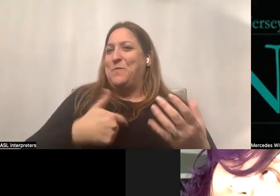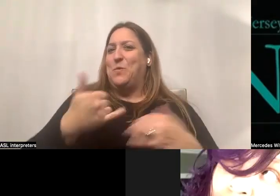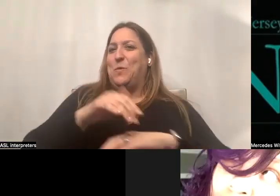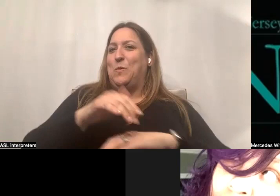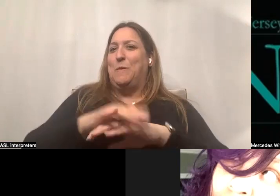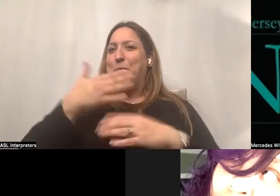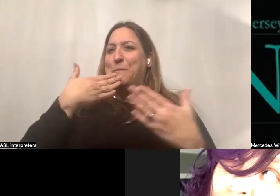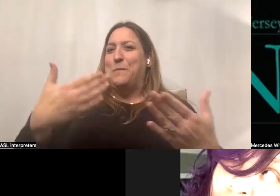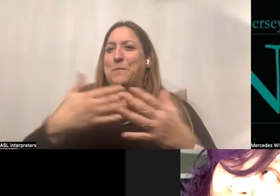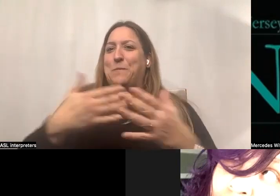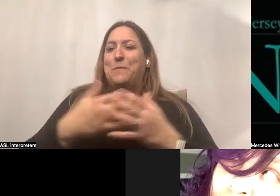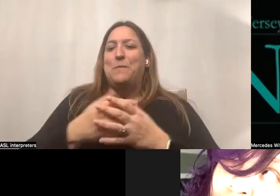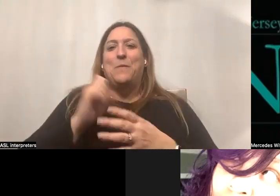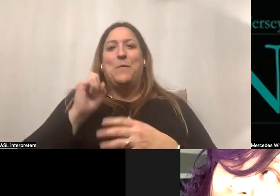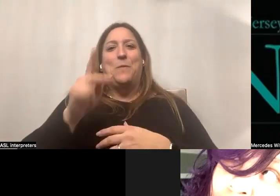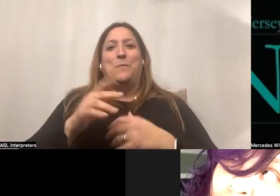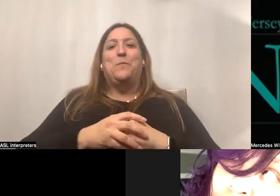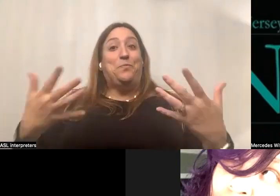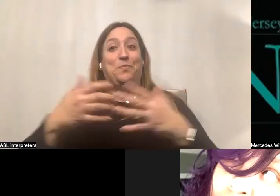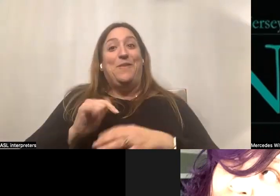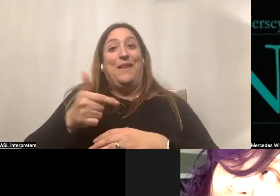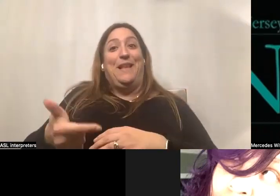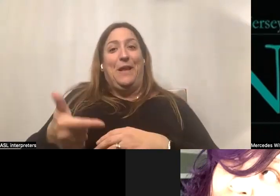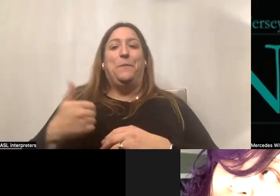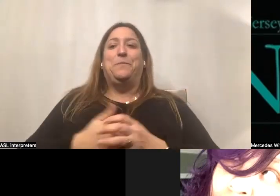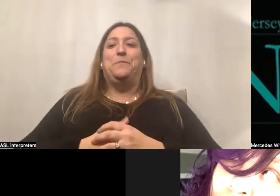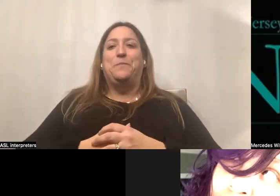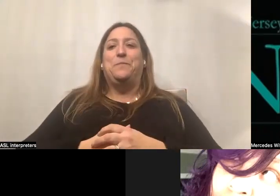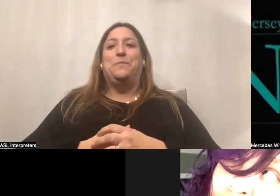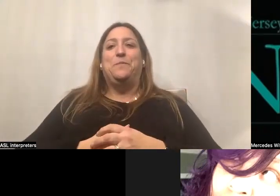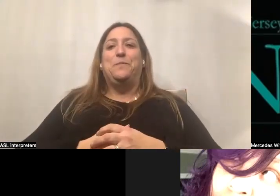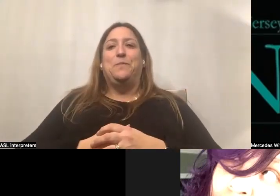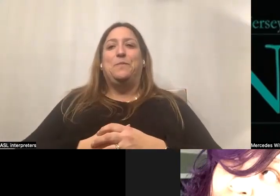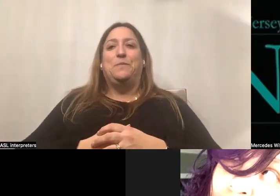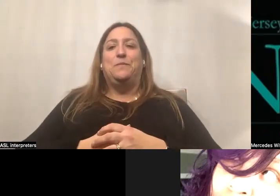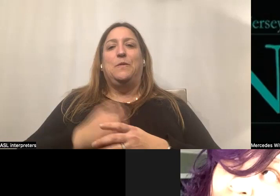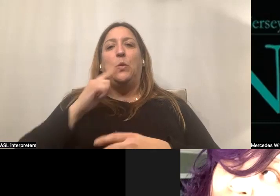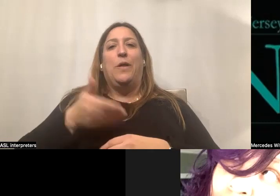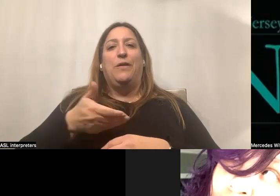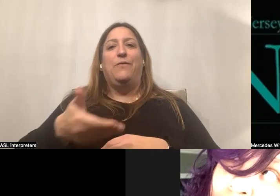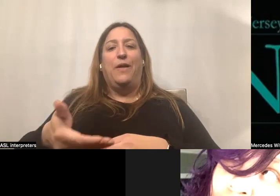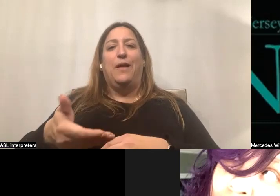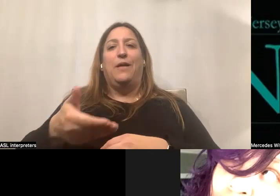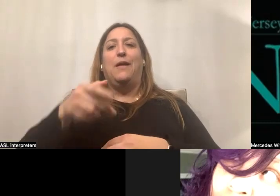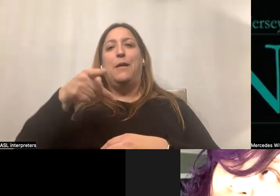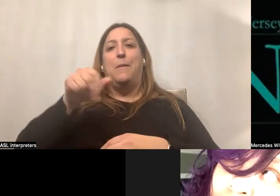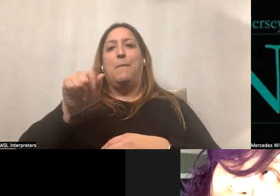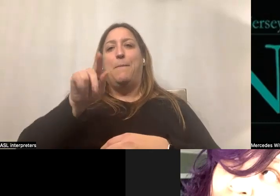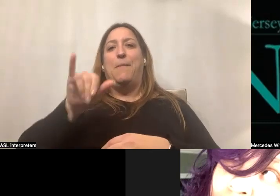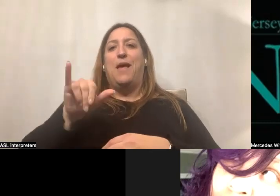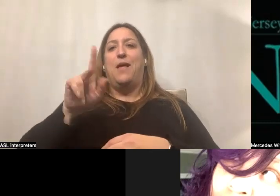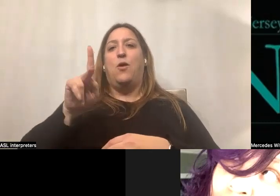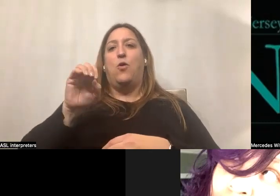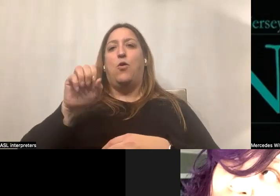Okay. So next up, I'm going to invite, uh, Patty Kowalczyk and